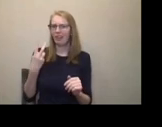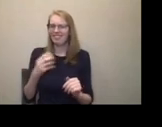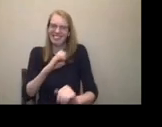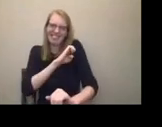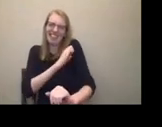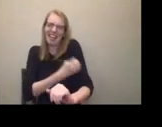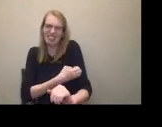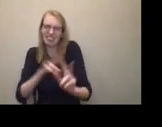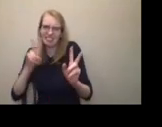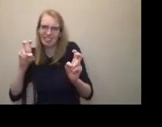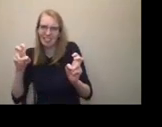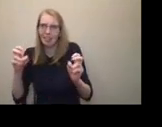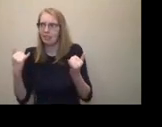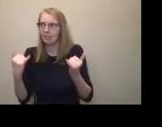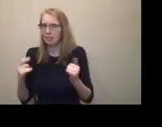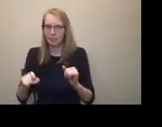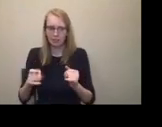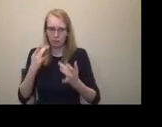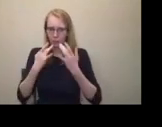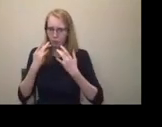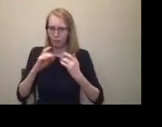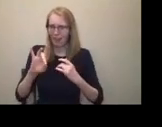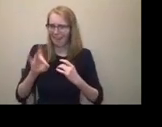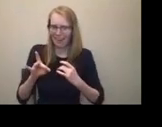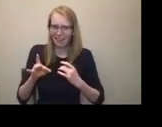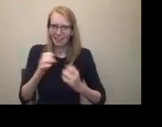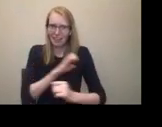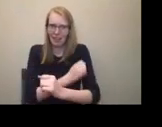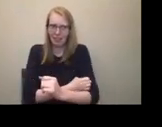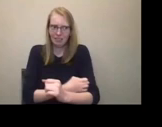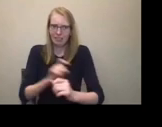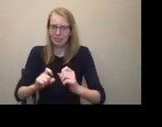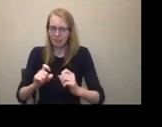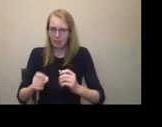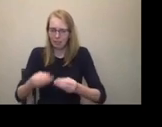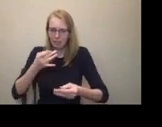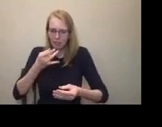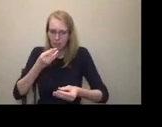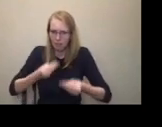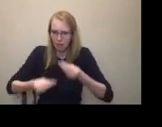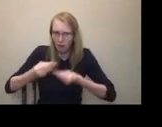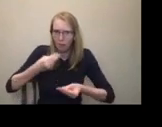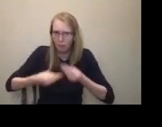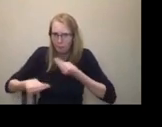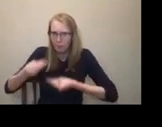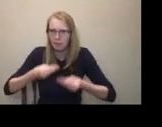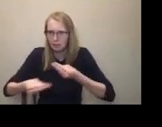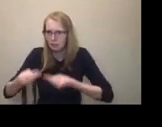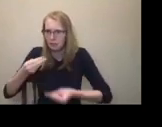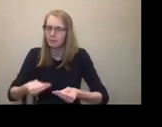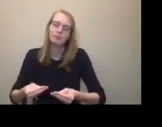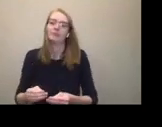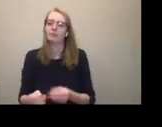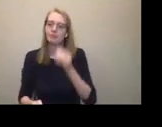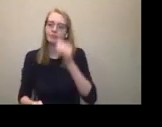my energy? Great, thank you. So yeah, that's a perfect summary of living with chronic illness. And then of course you